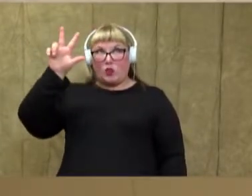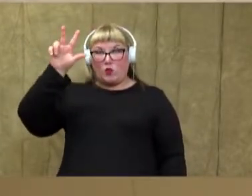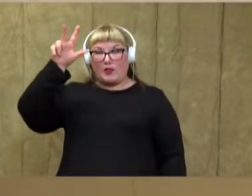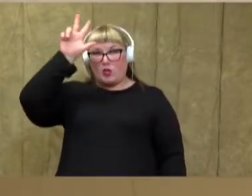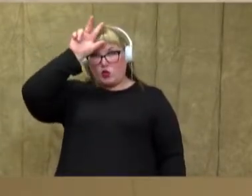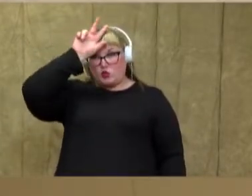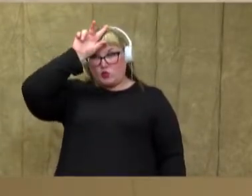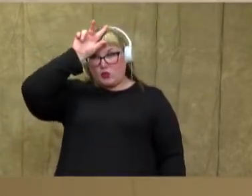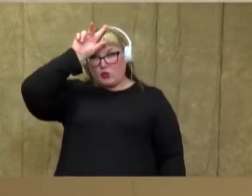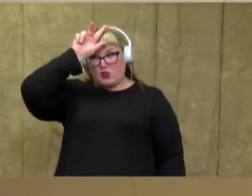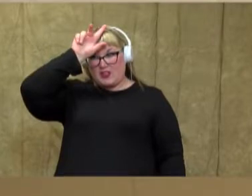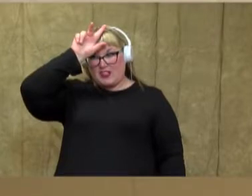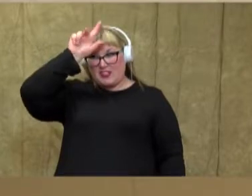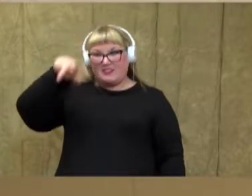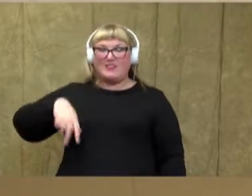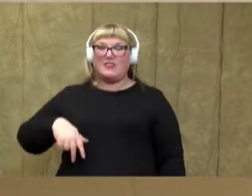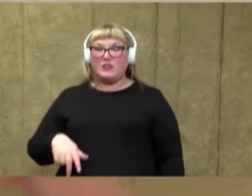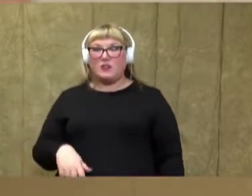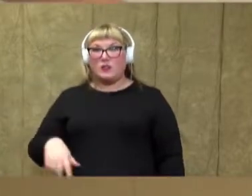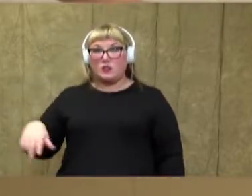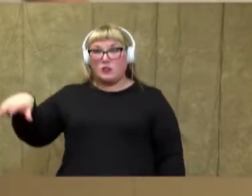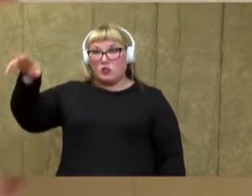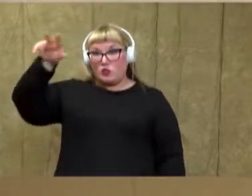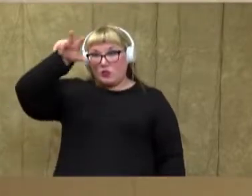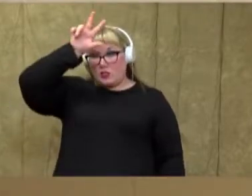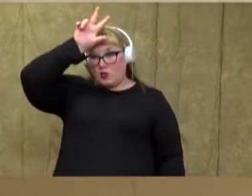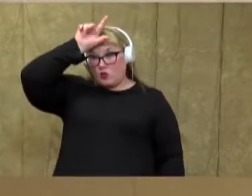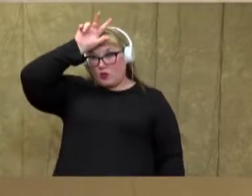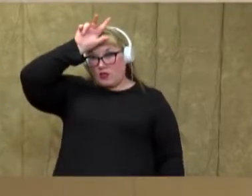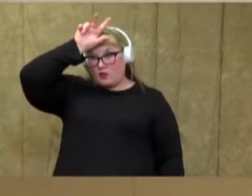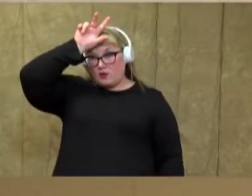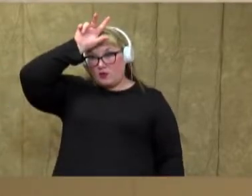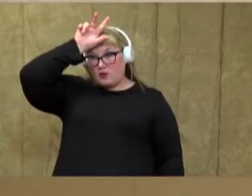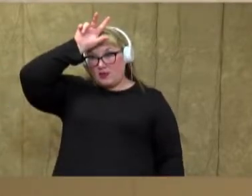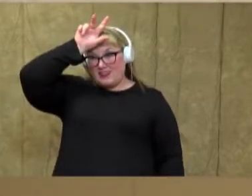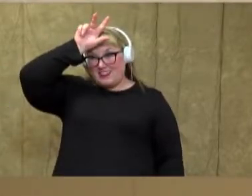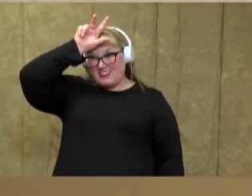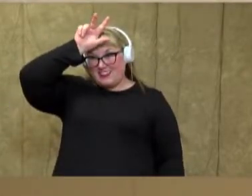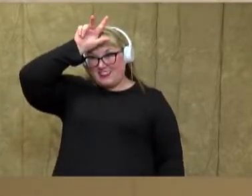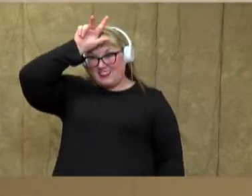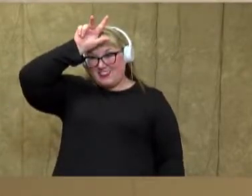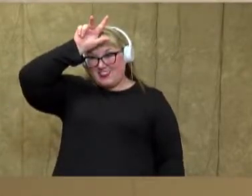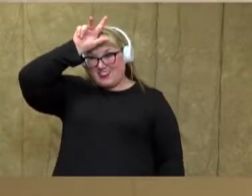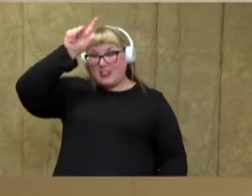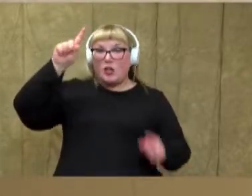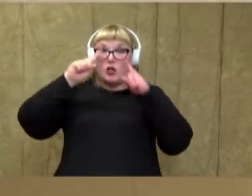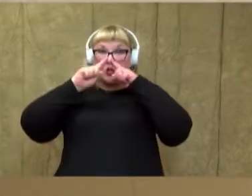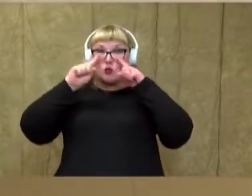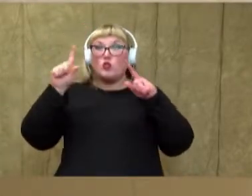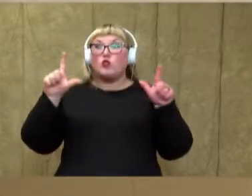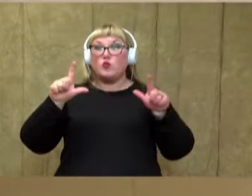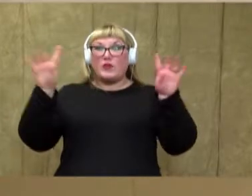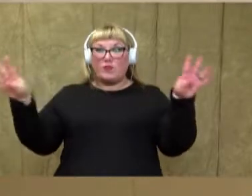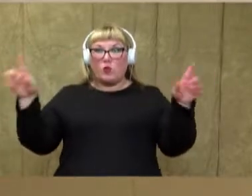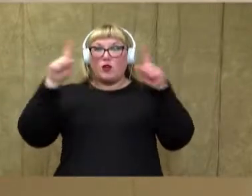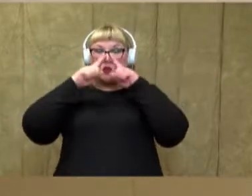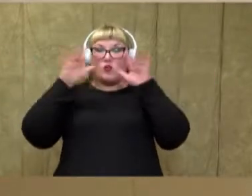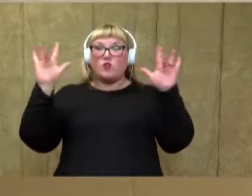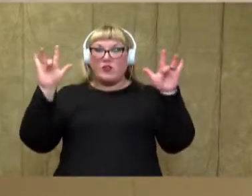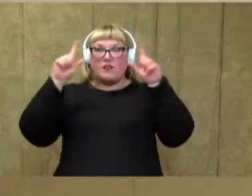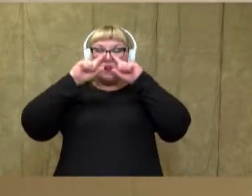tap our nose to 40. All right 23. Put it in your head. 23, 24,